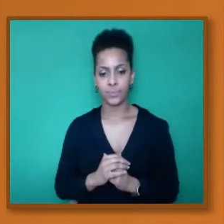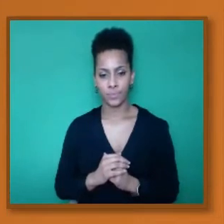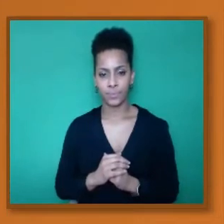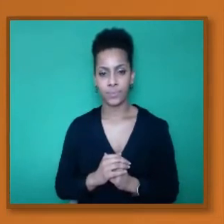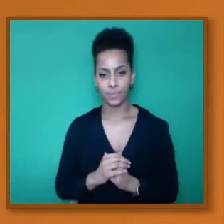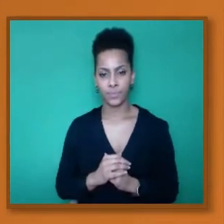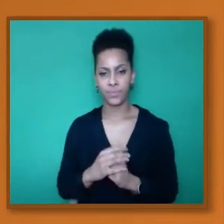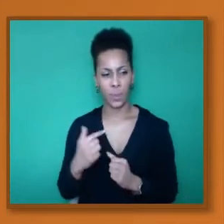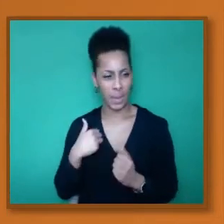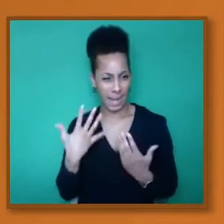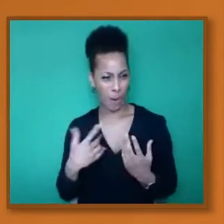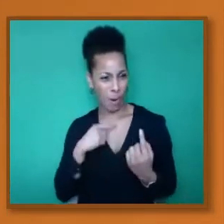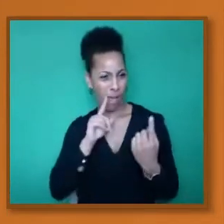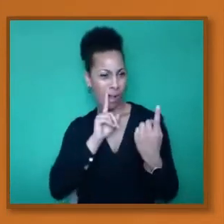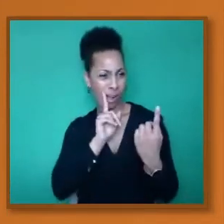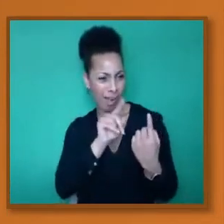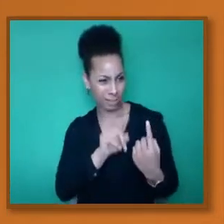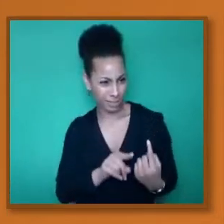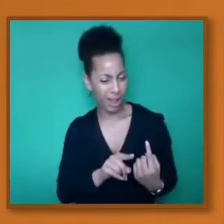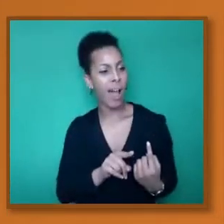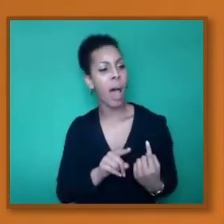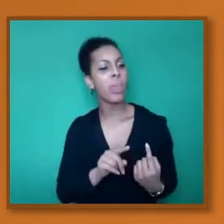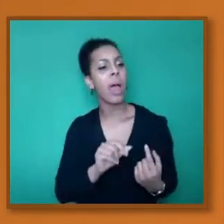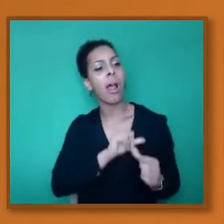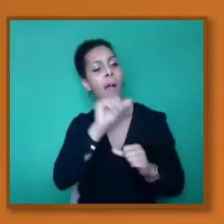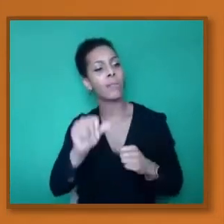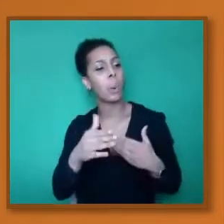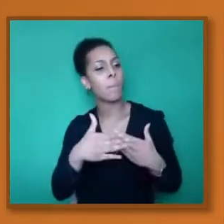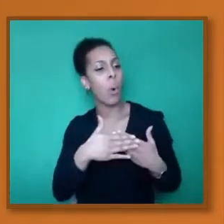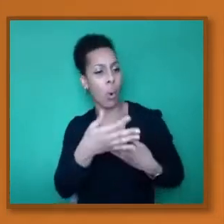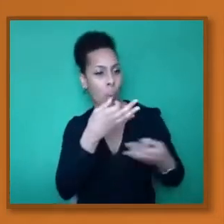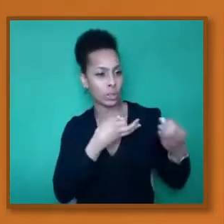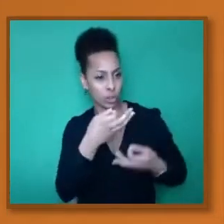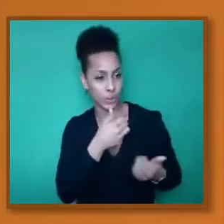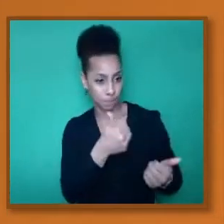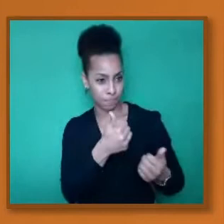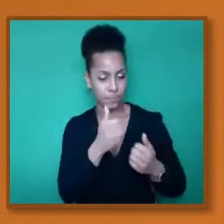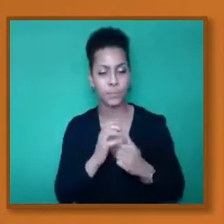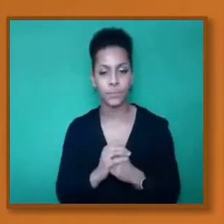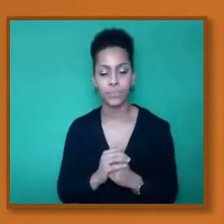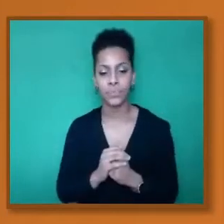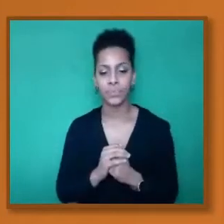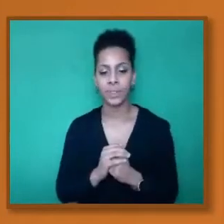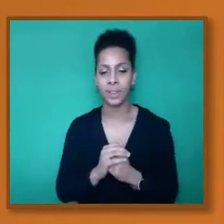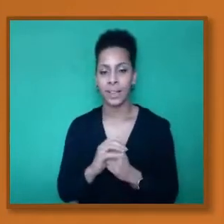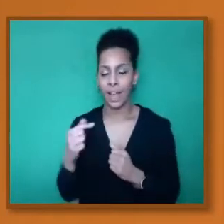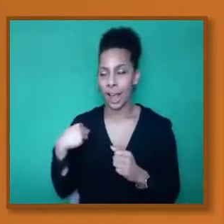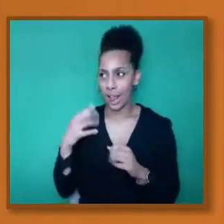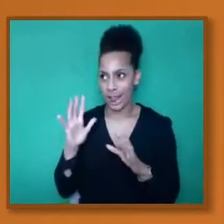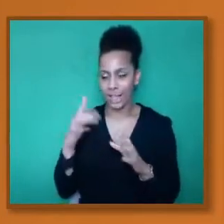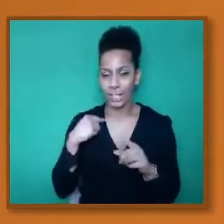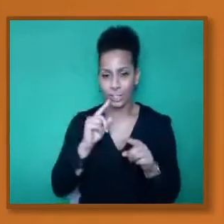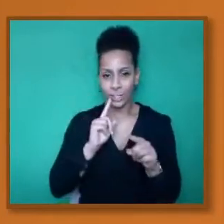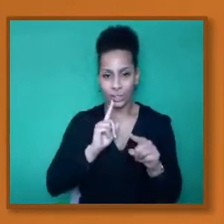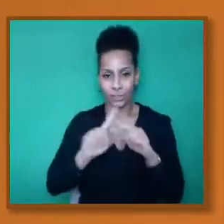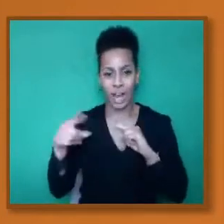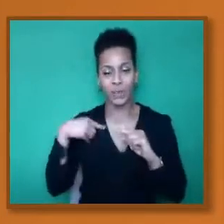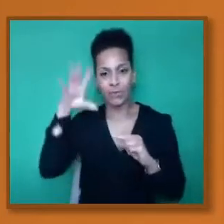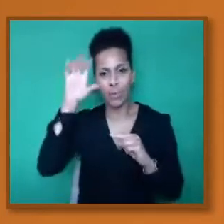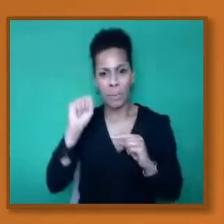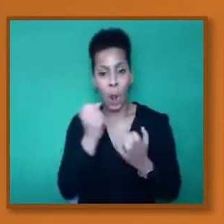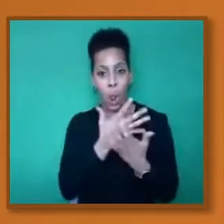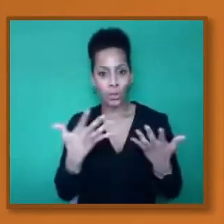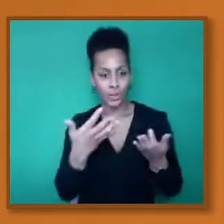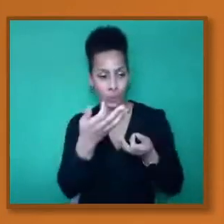Yes. And then I'll come back with the others later. So I may have forgotten those, but I will try. I've written them down. So